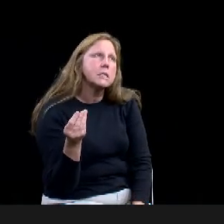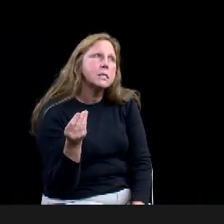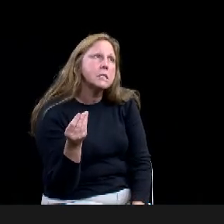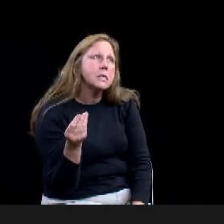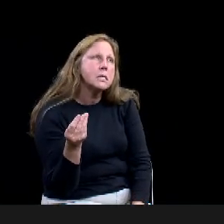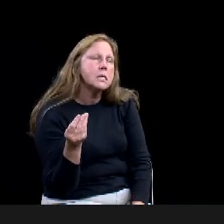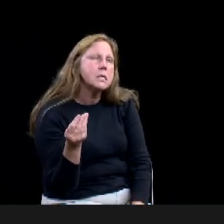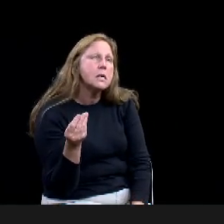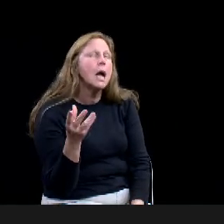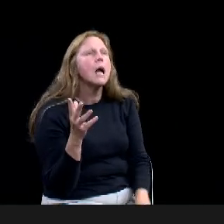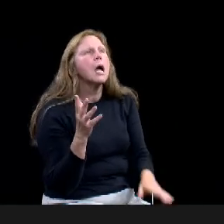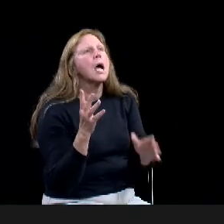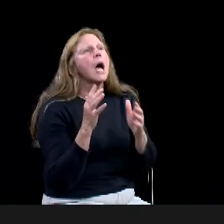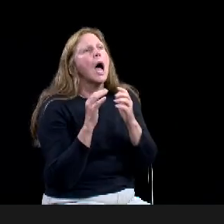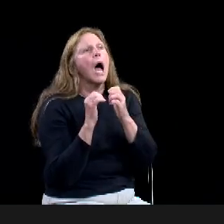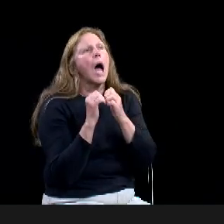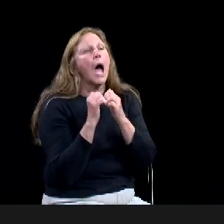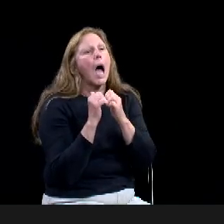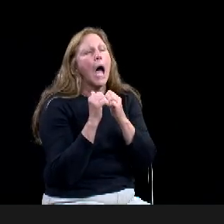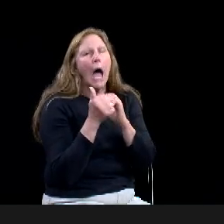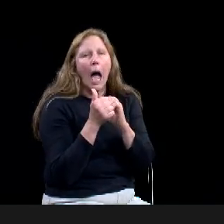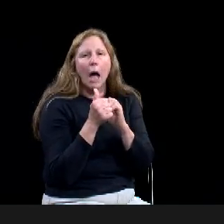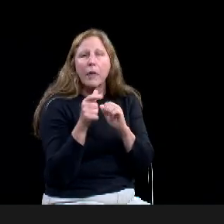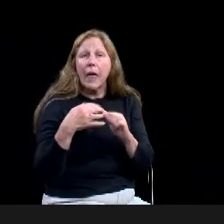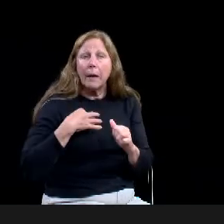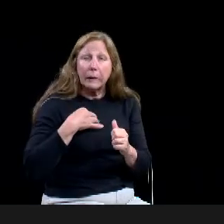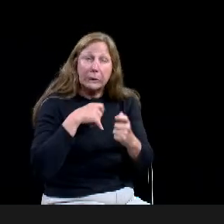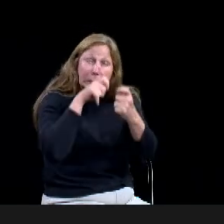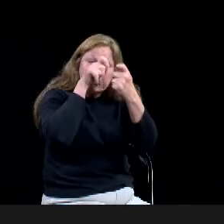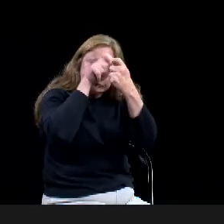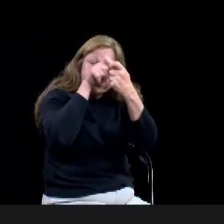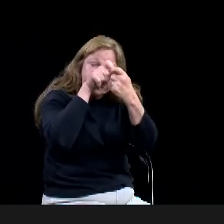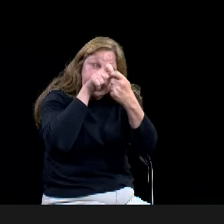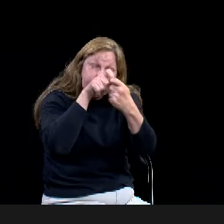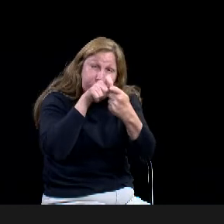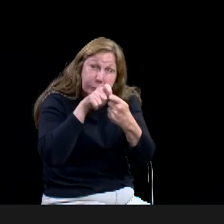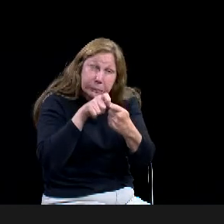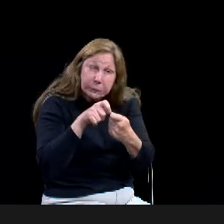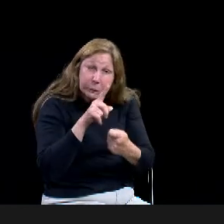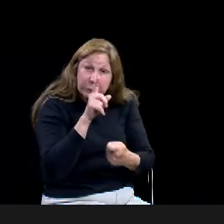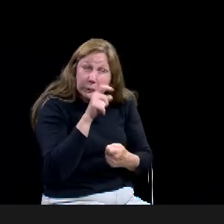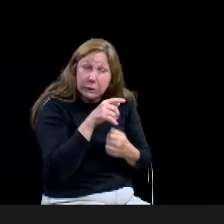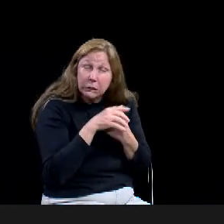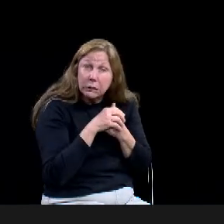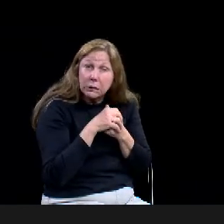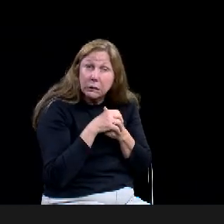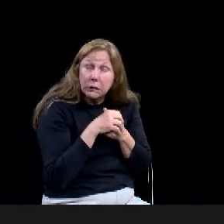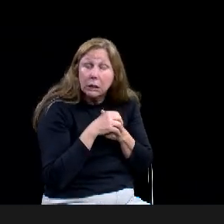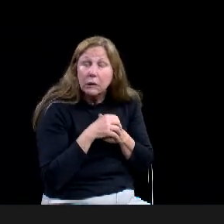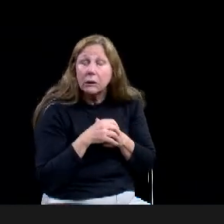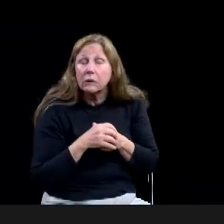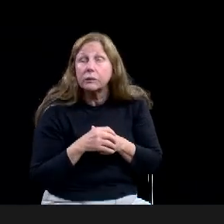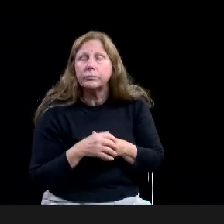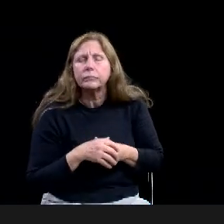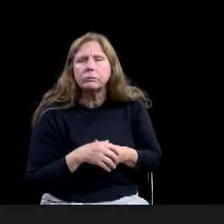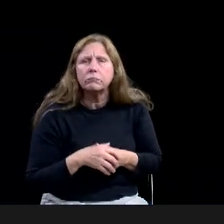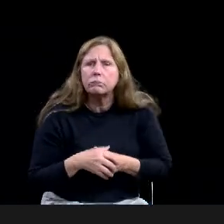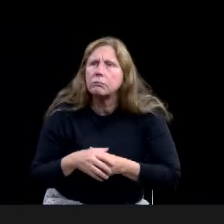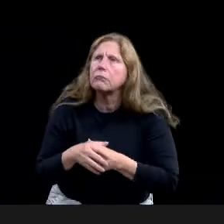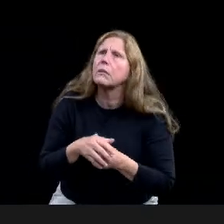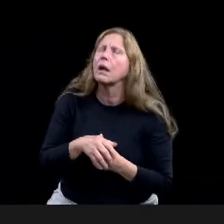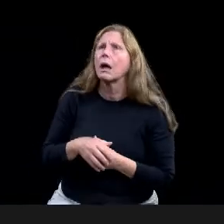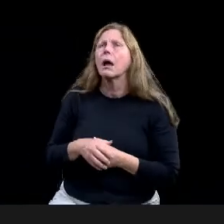Um, it needs to have a certain level of detail. It needs to be a fairly well thought out project and specifically a